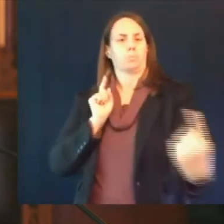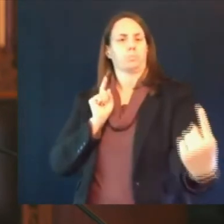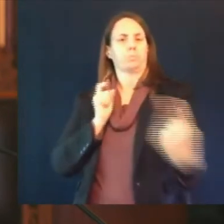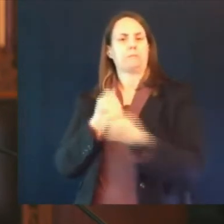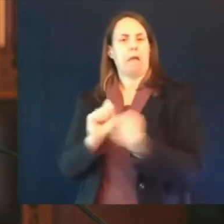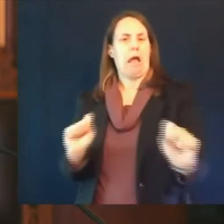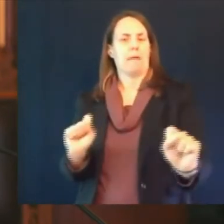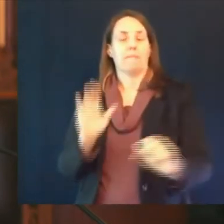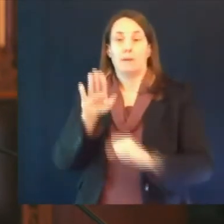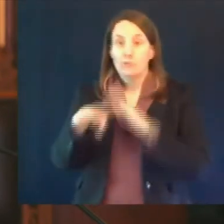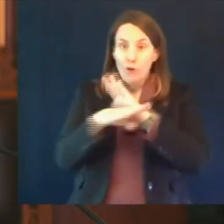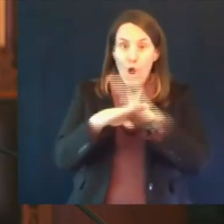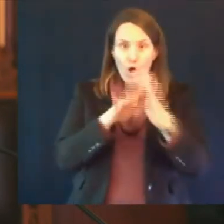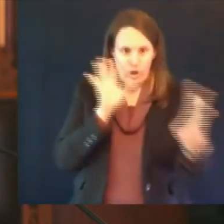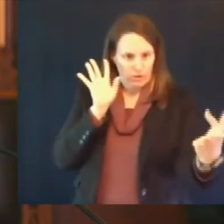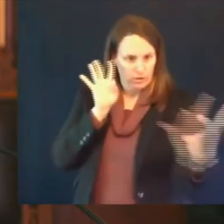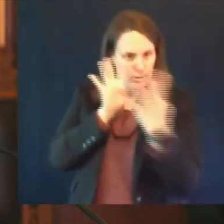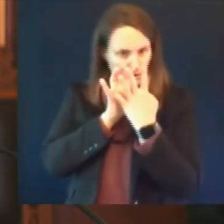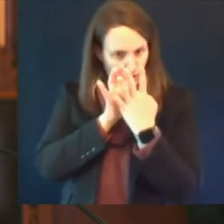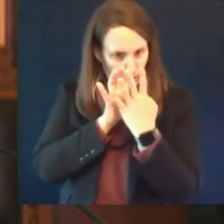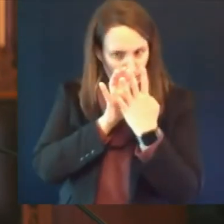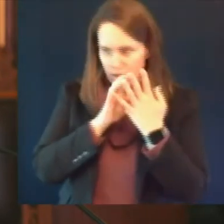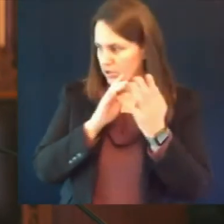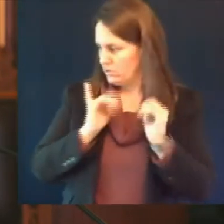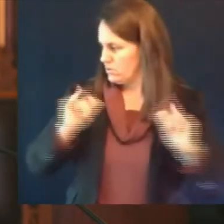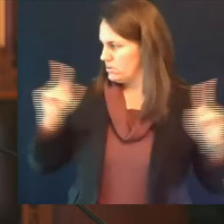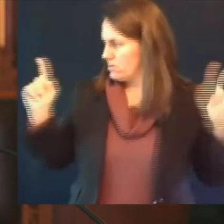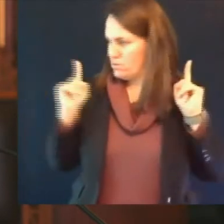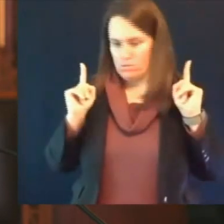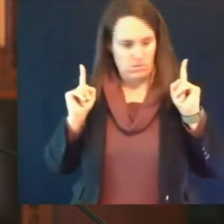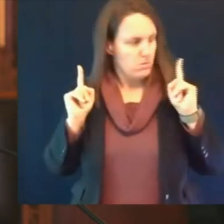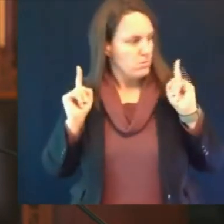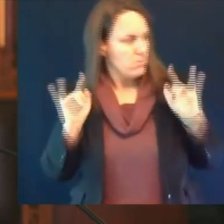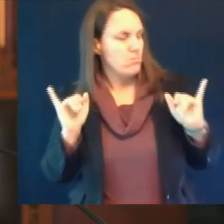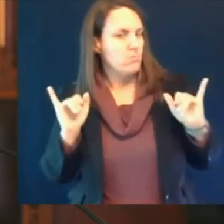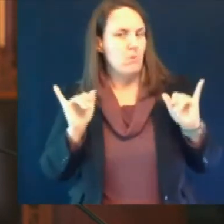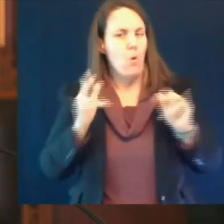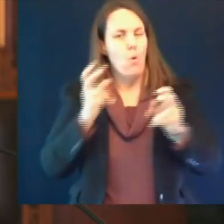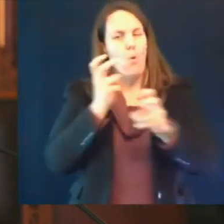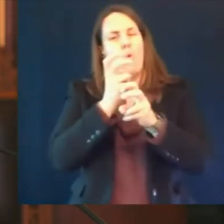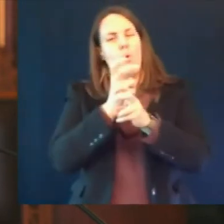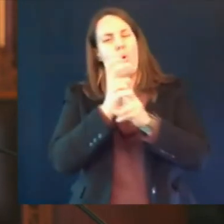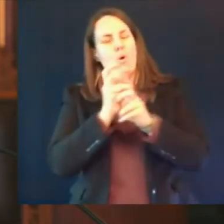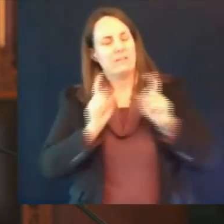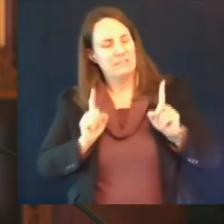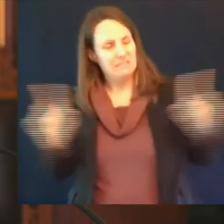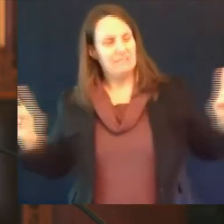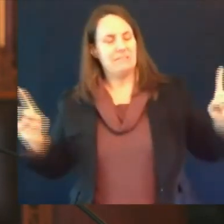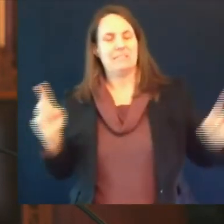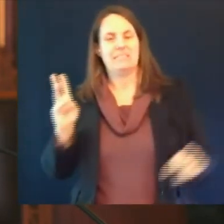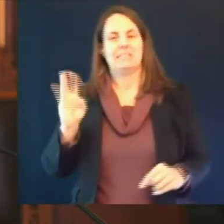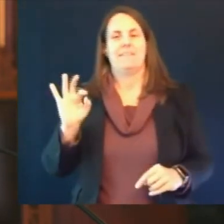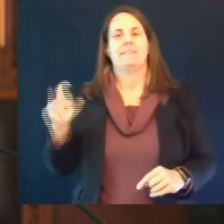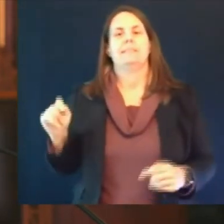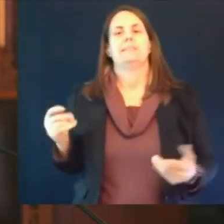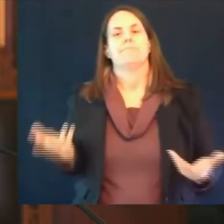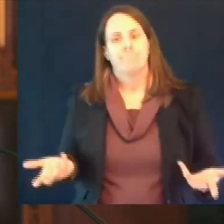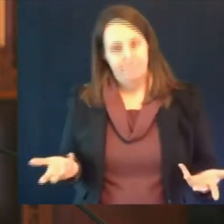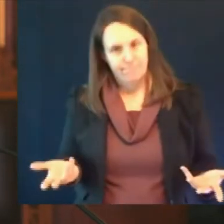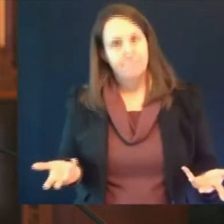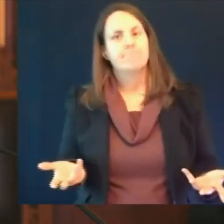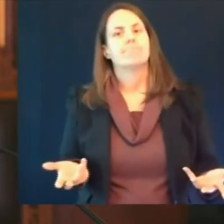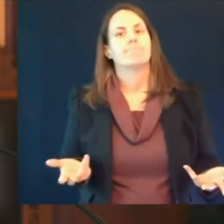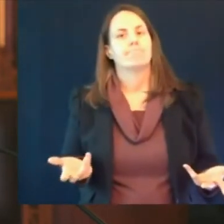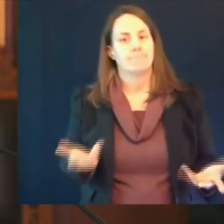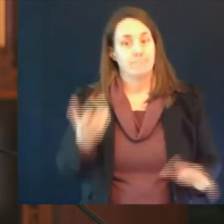play and then how can they do it in a way that reduces transmission of the disease and i just